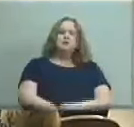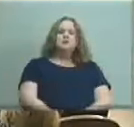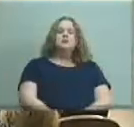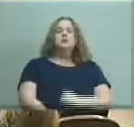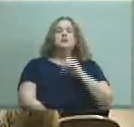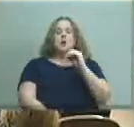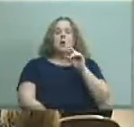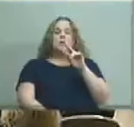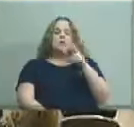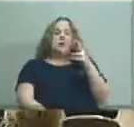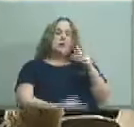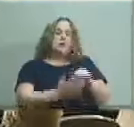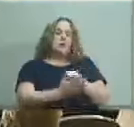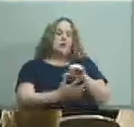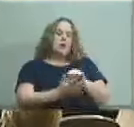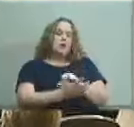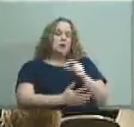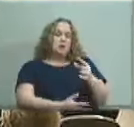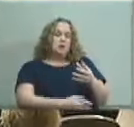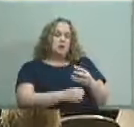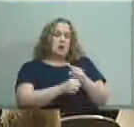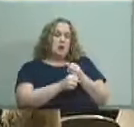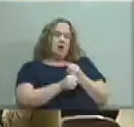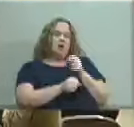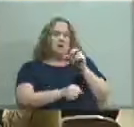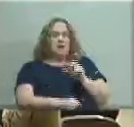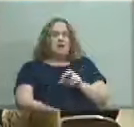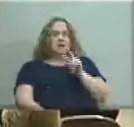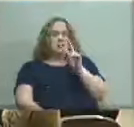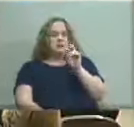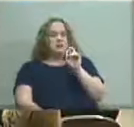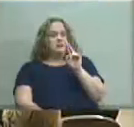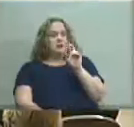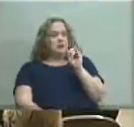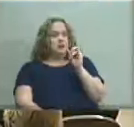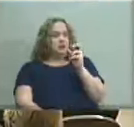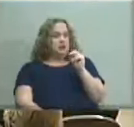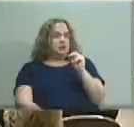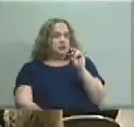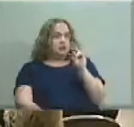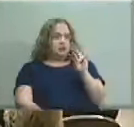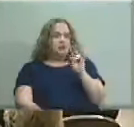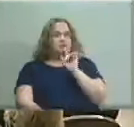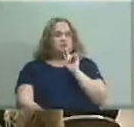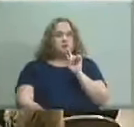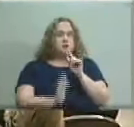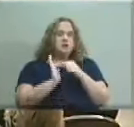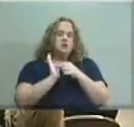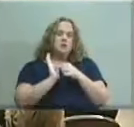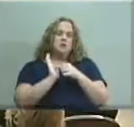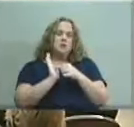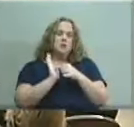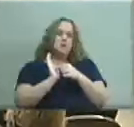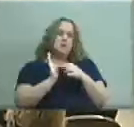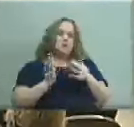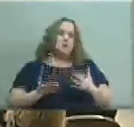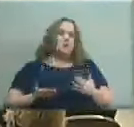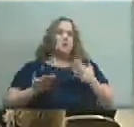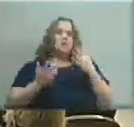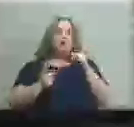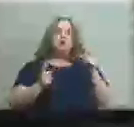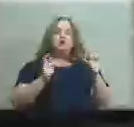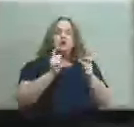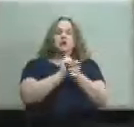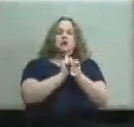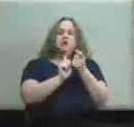second page that you have which is version seven um actually shows um proposed changes from